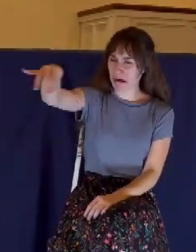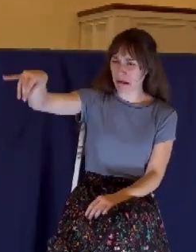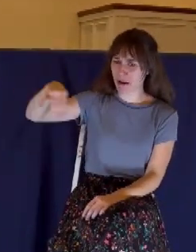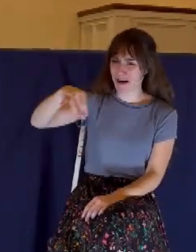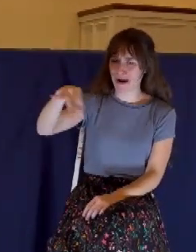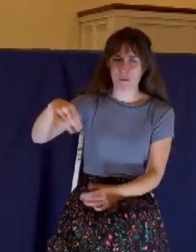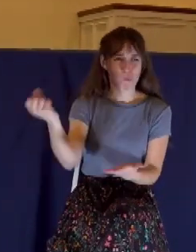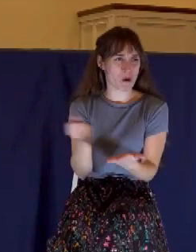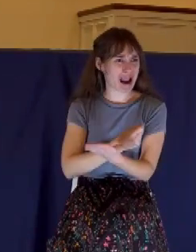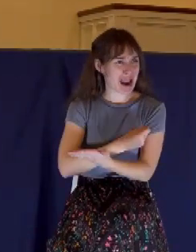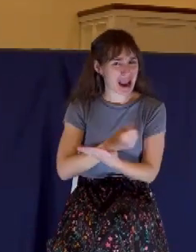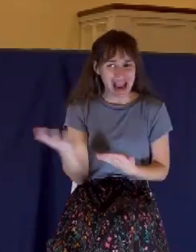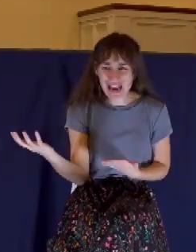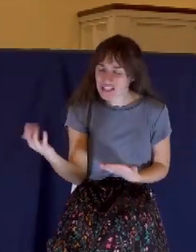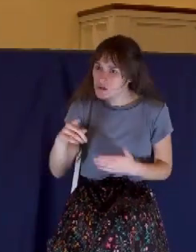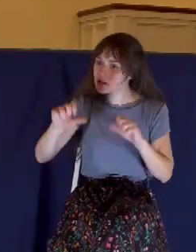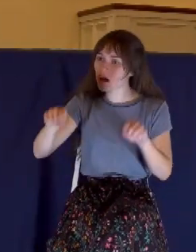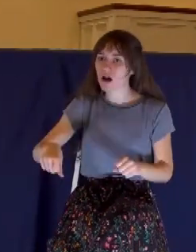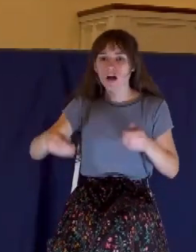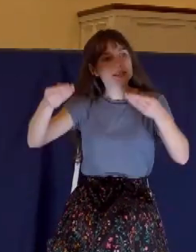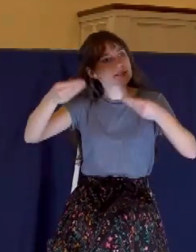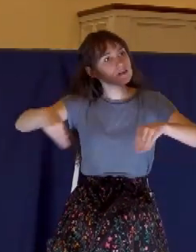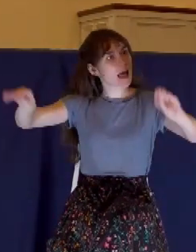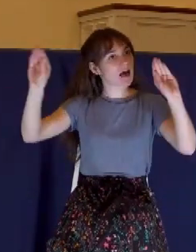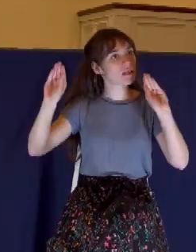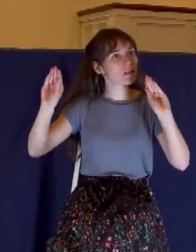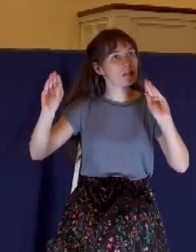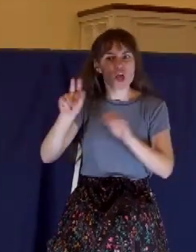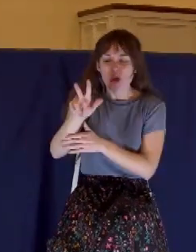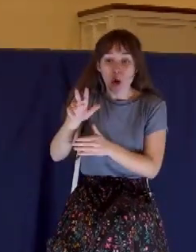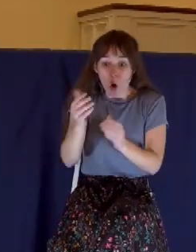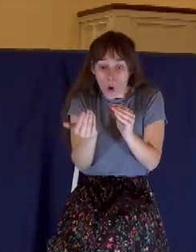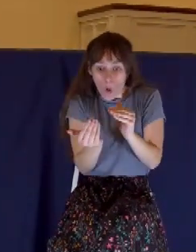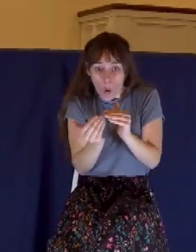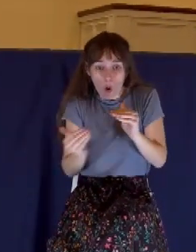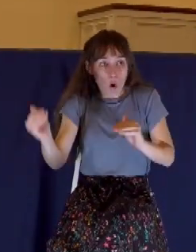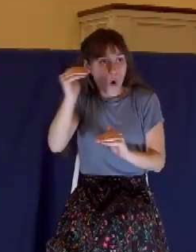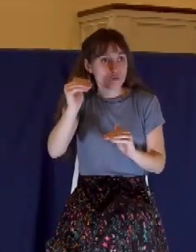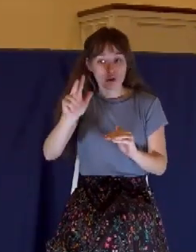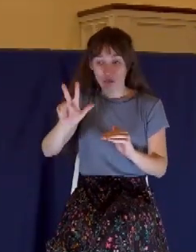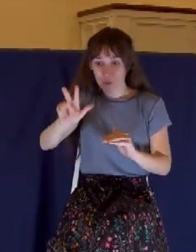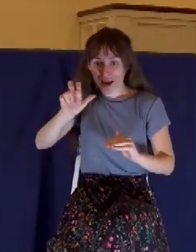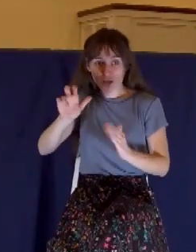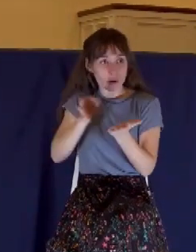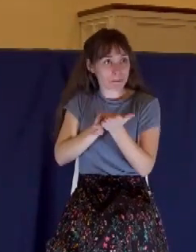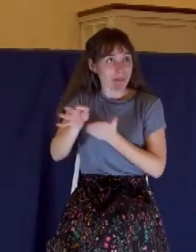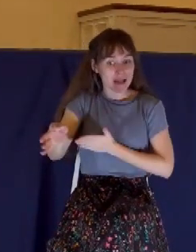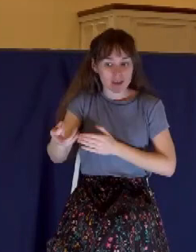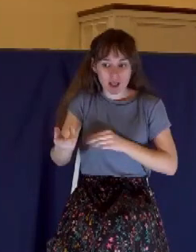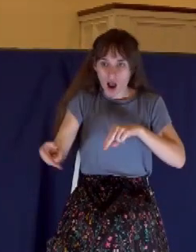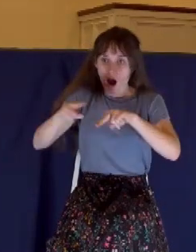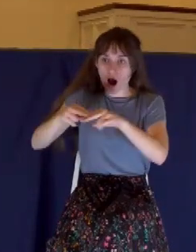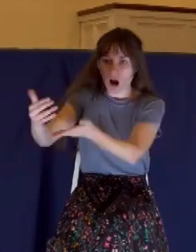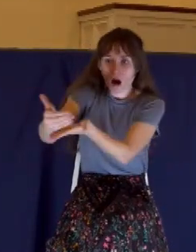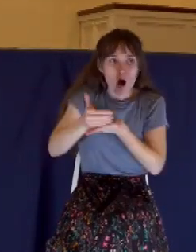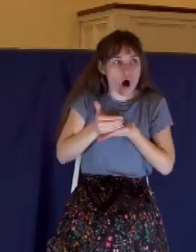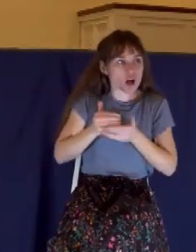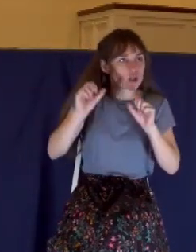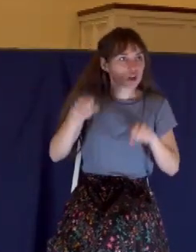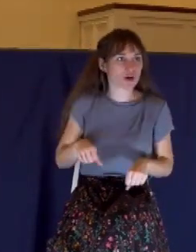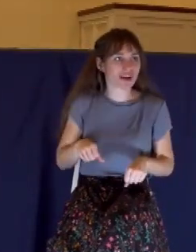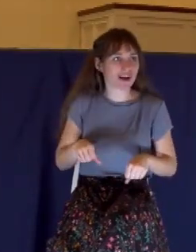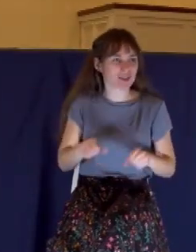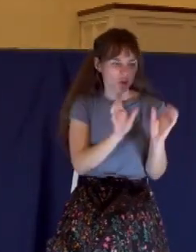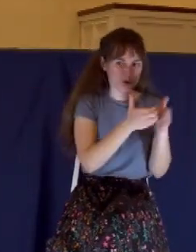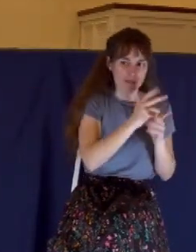sold for more than 300 pence and had been given to the poor and they murmured against her. This word indignation, it talks about a level